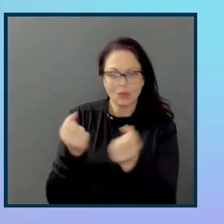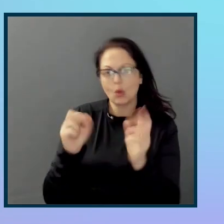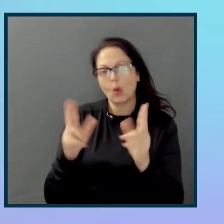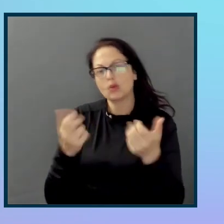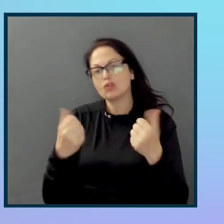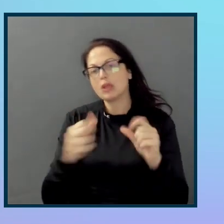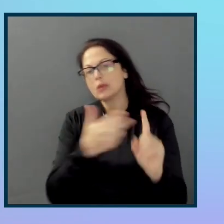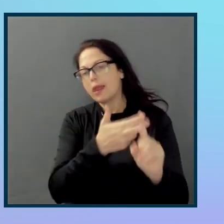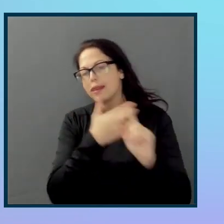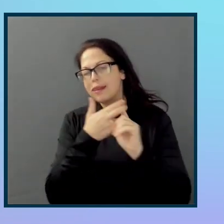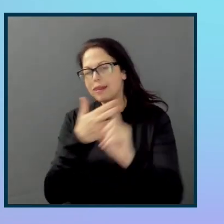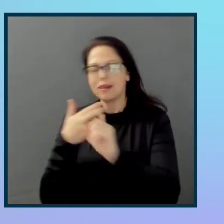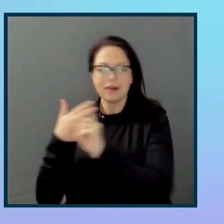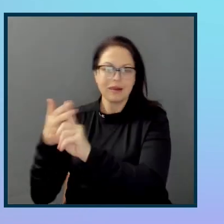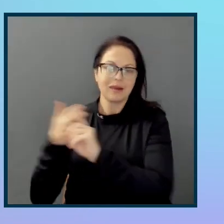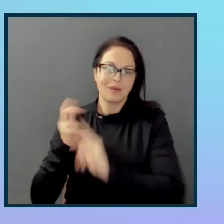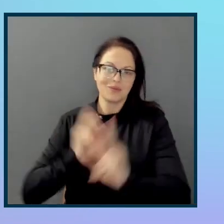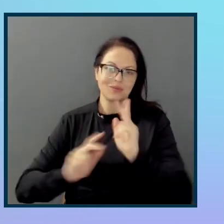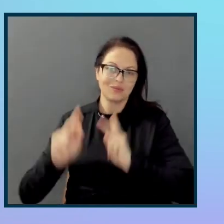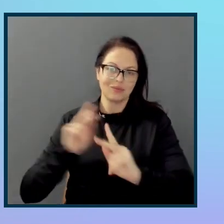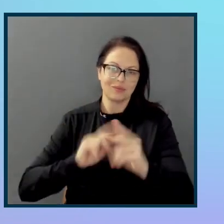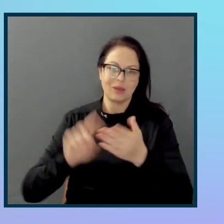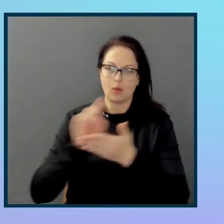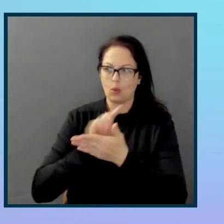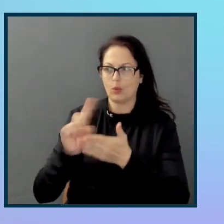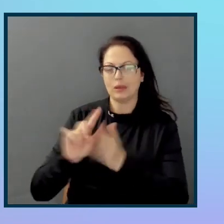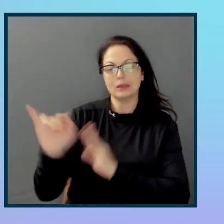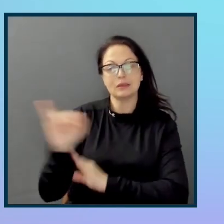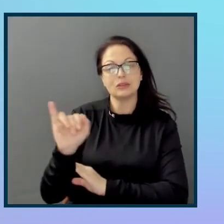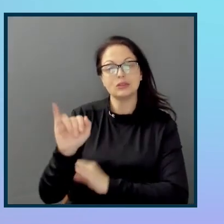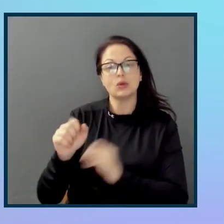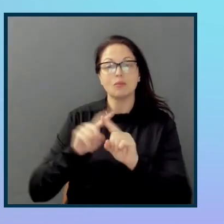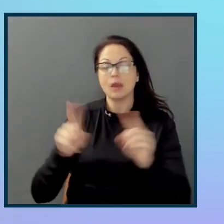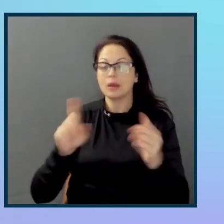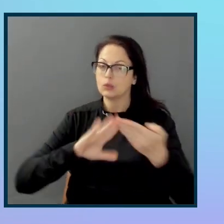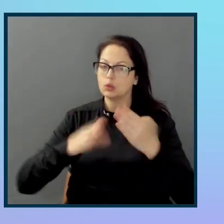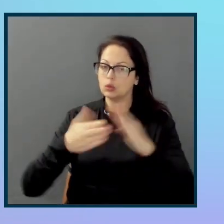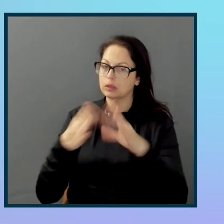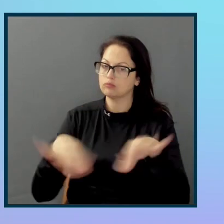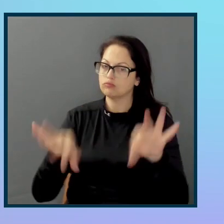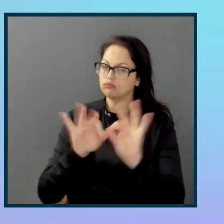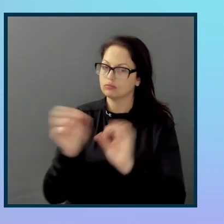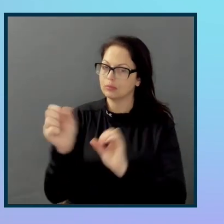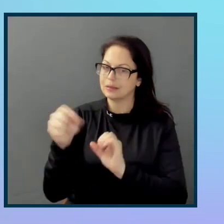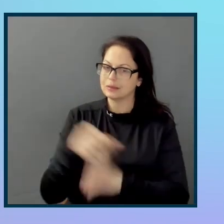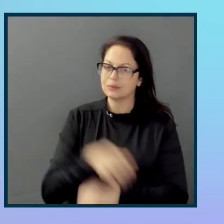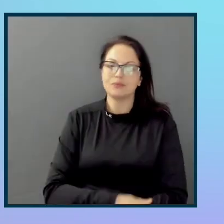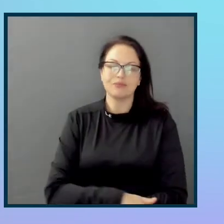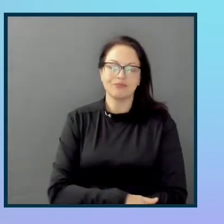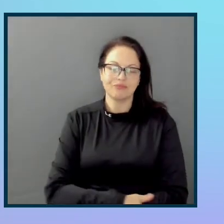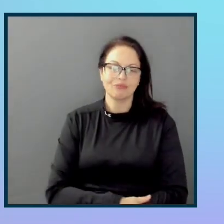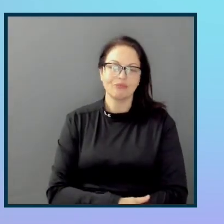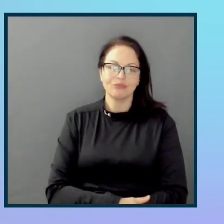but the community is a huge part of getting that network in place. Good point.